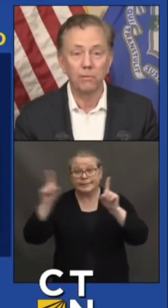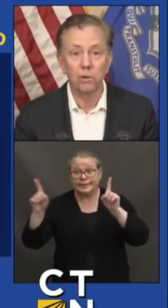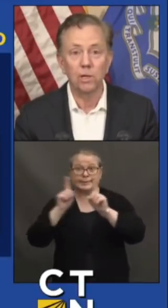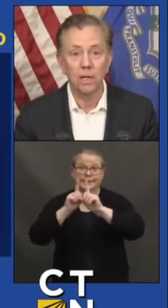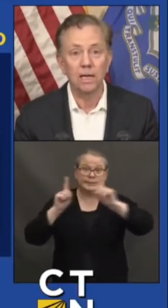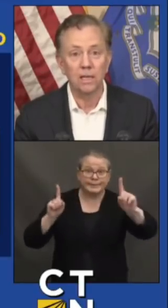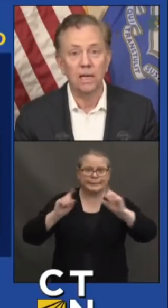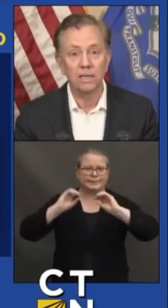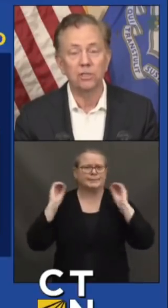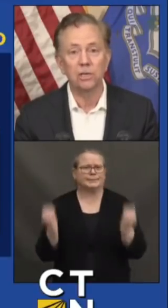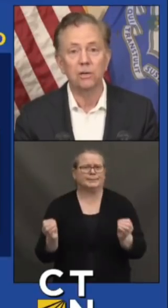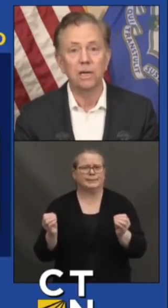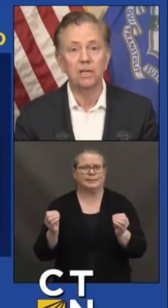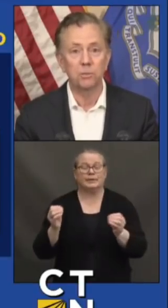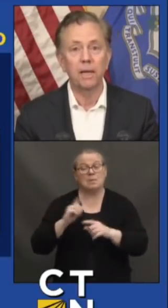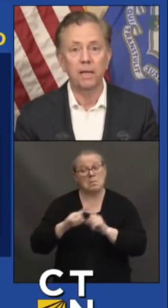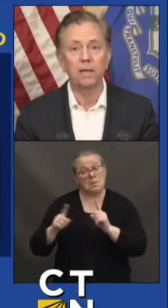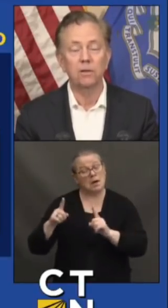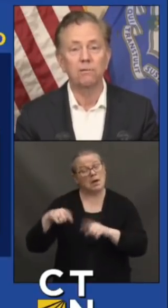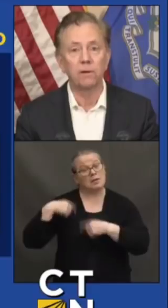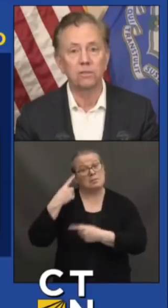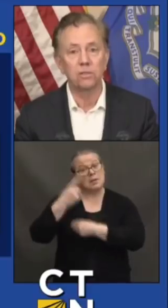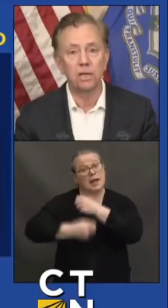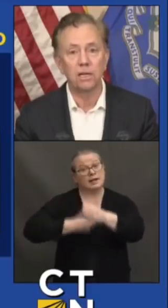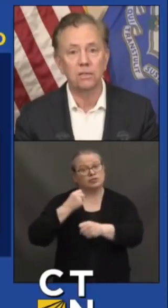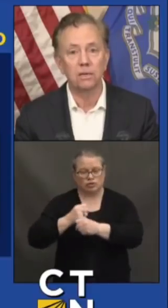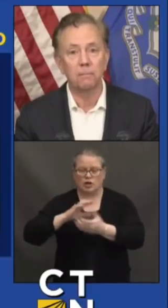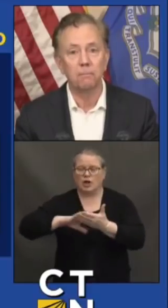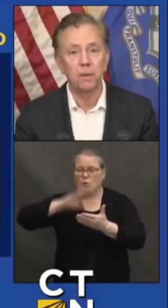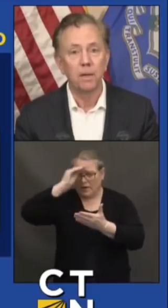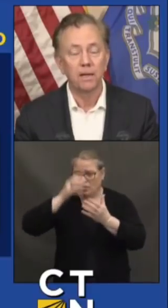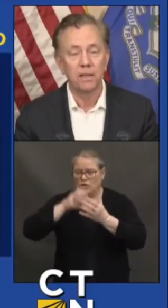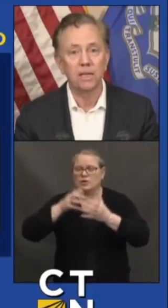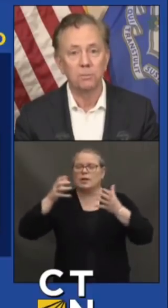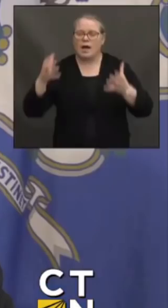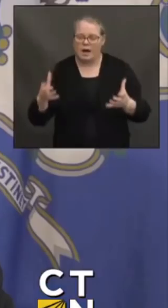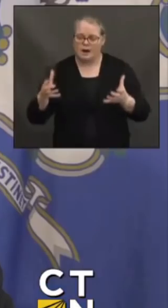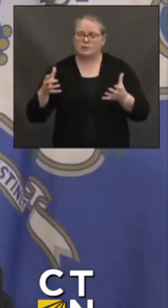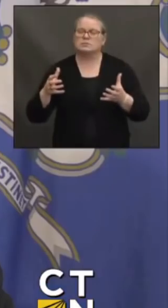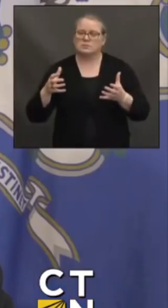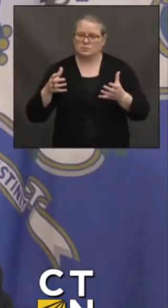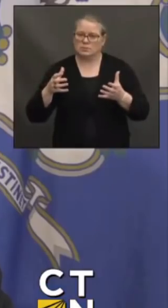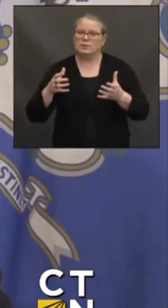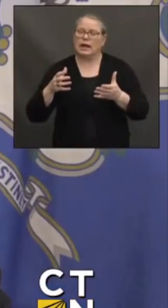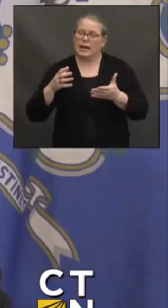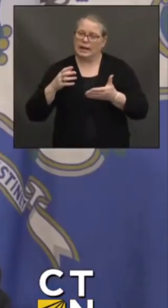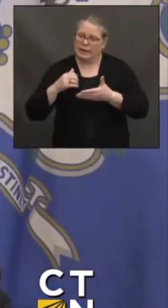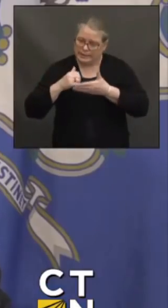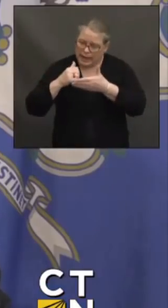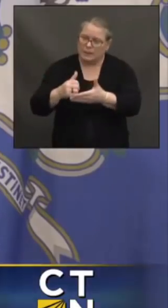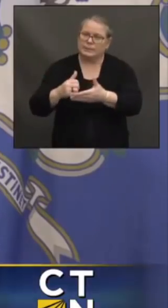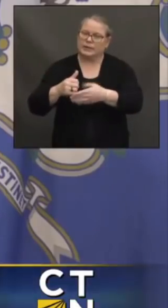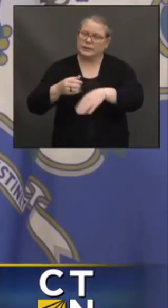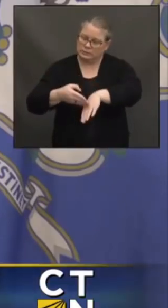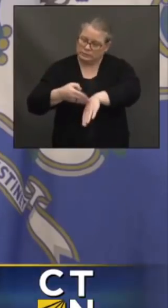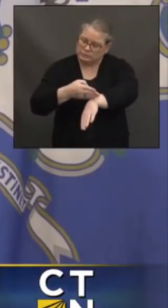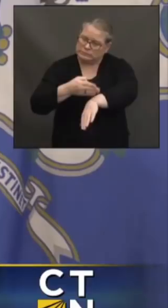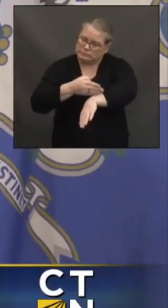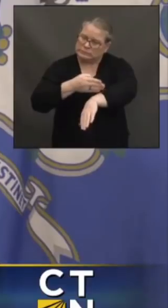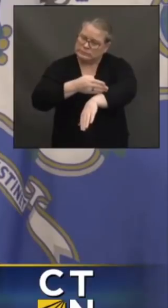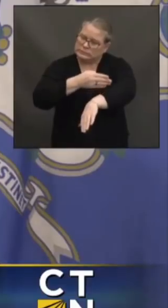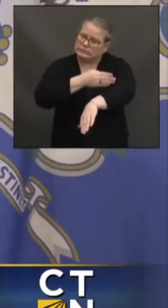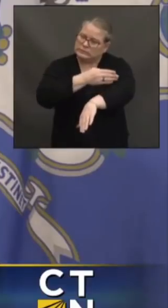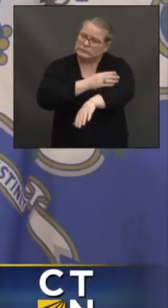but we've learned a lot in the last year and it's making a difference and I think it's making a difference you see every day in terms of